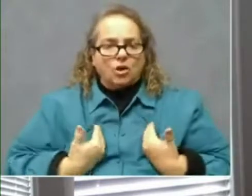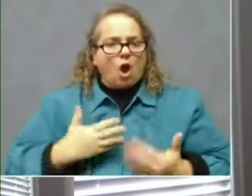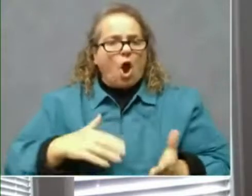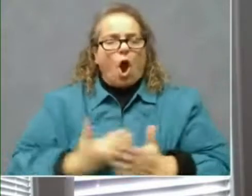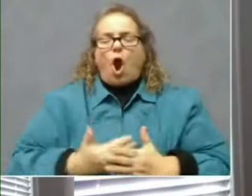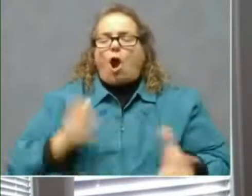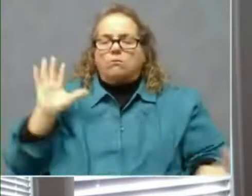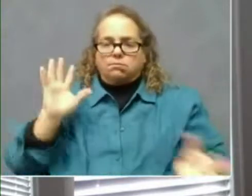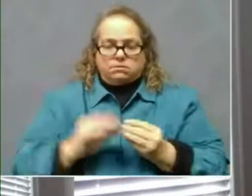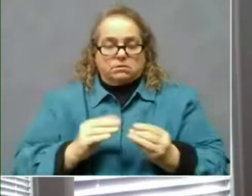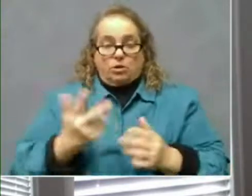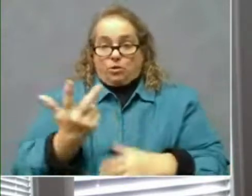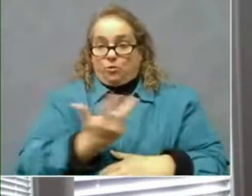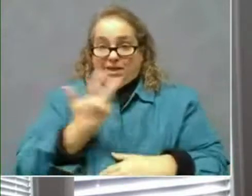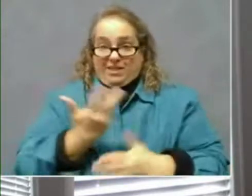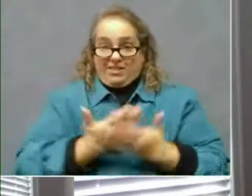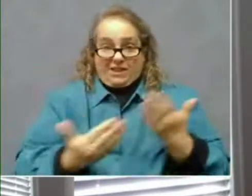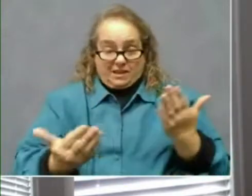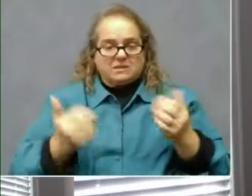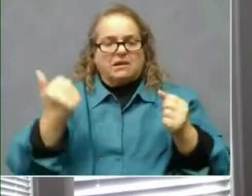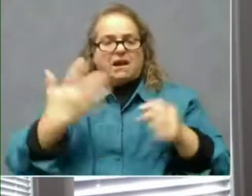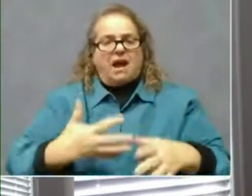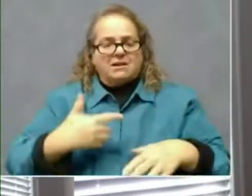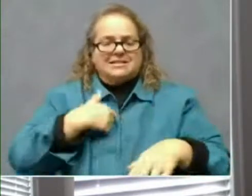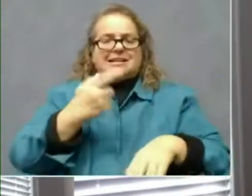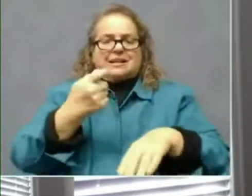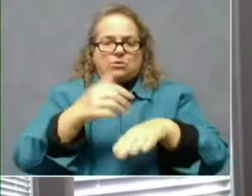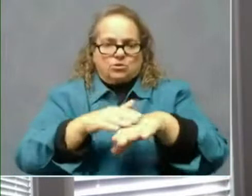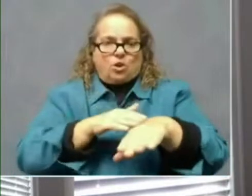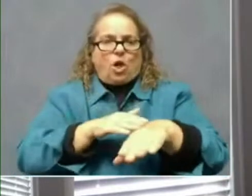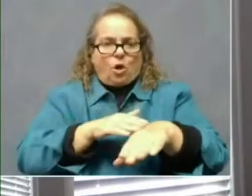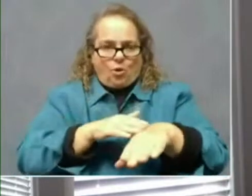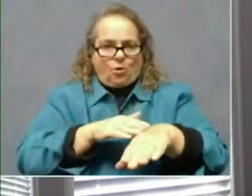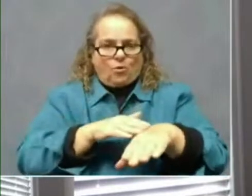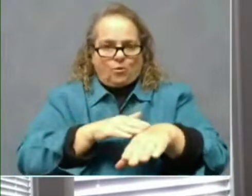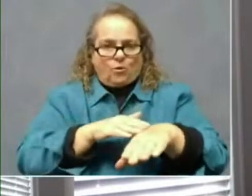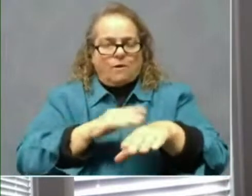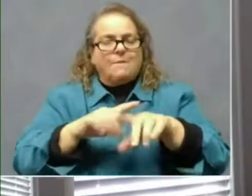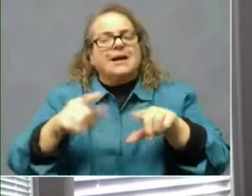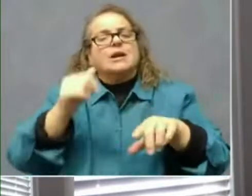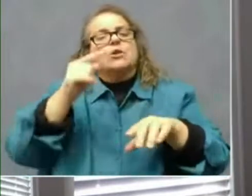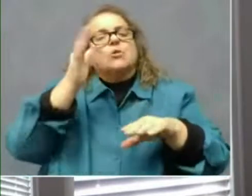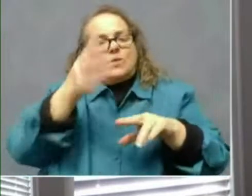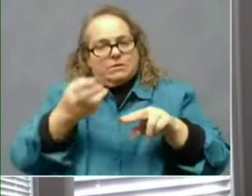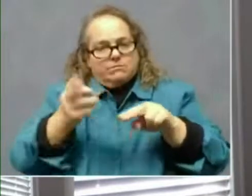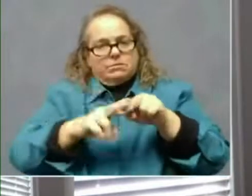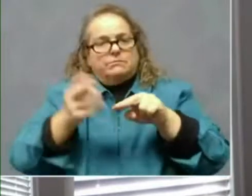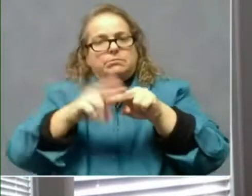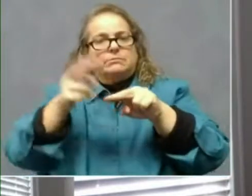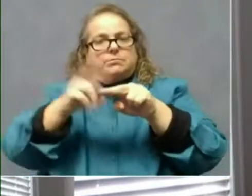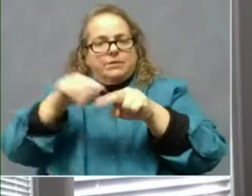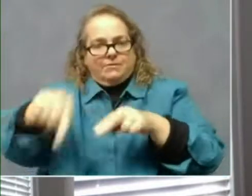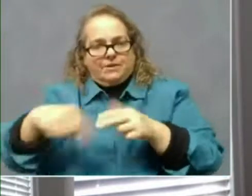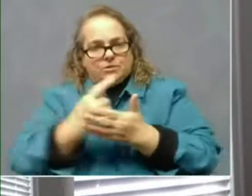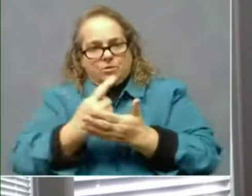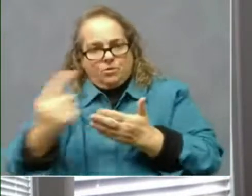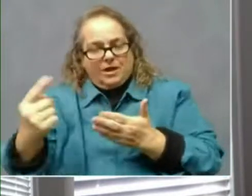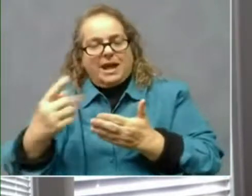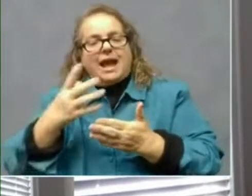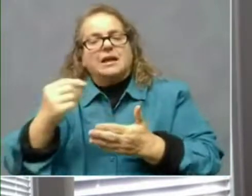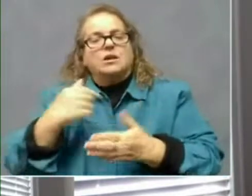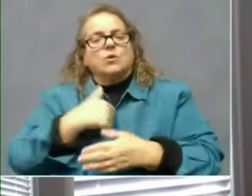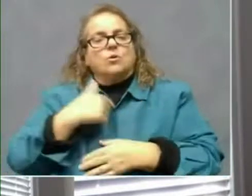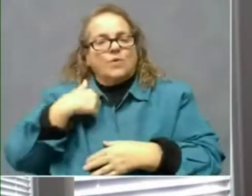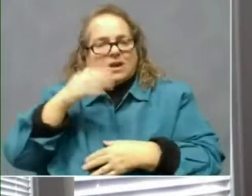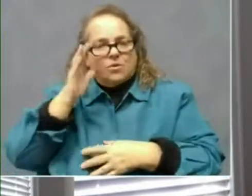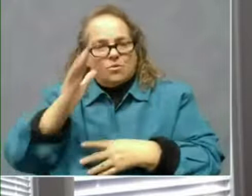I am convinced that it's going to start to escalate more quickly this week. And then we are going to take additional steps that we'll announce